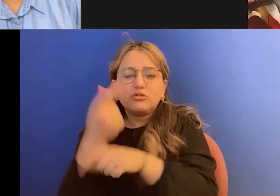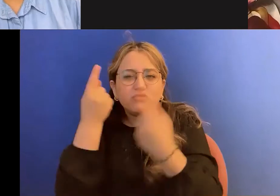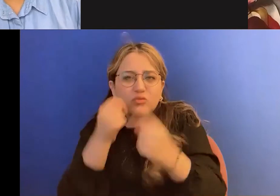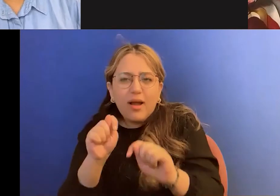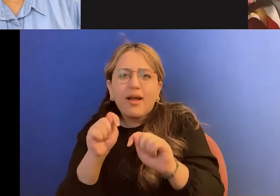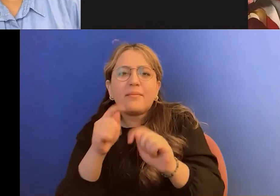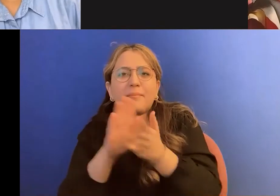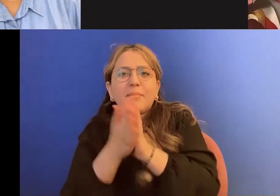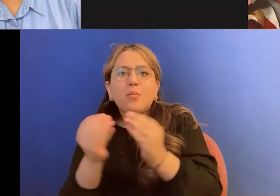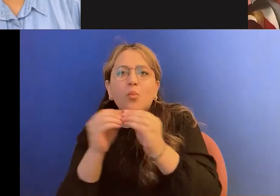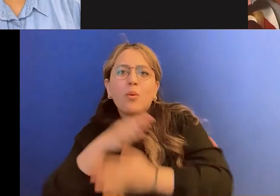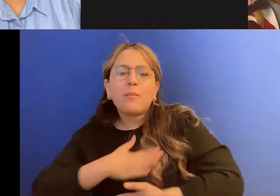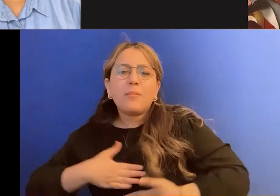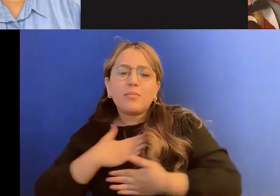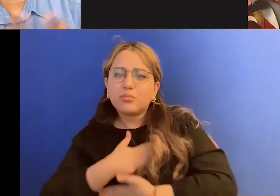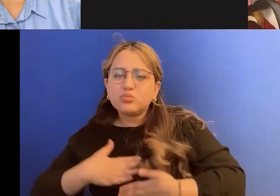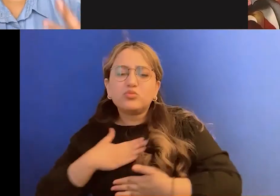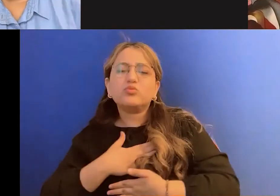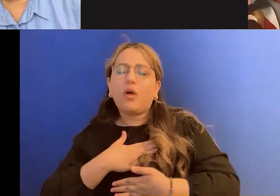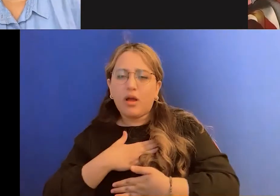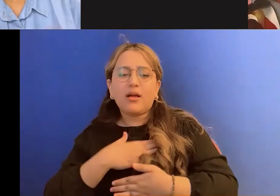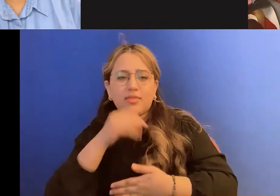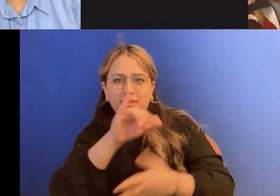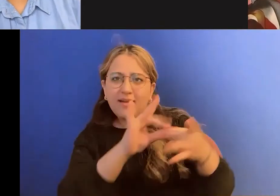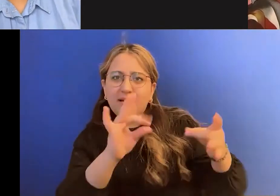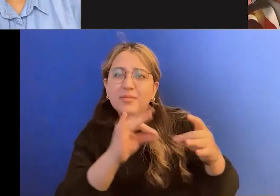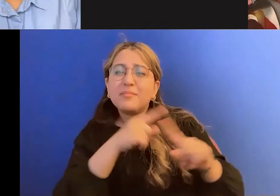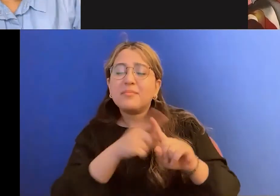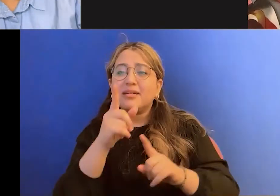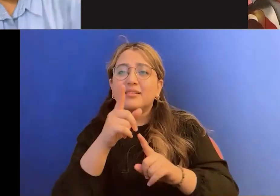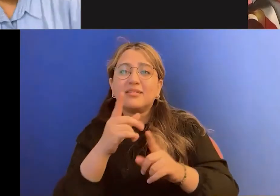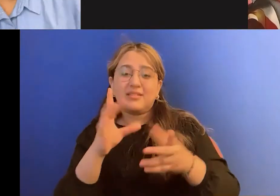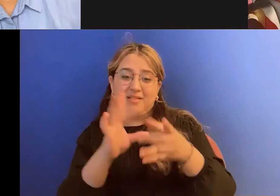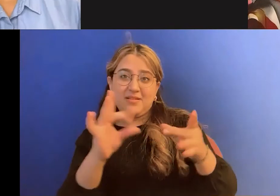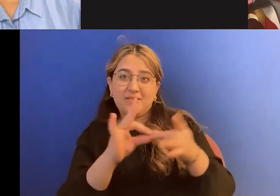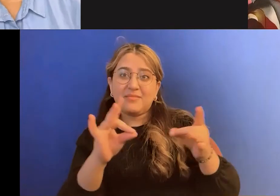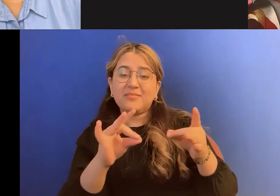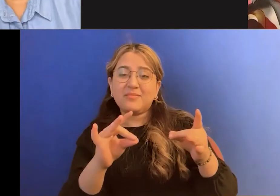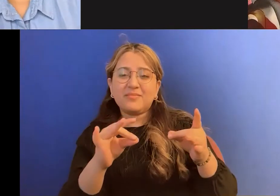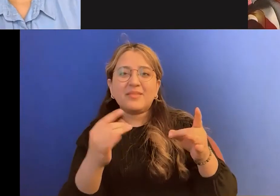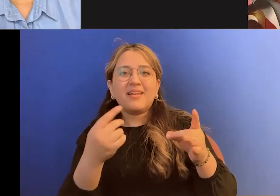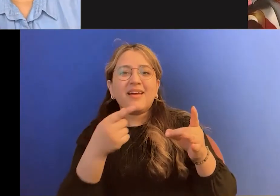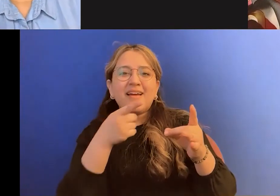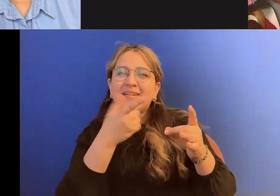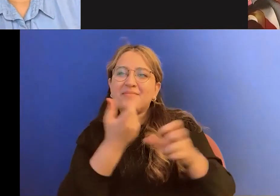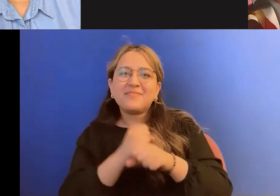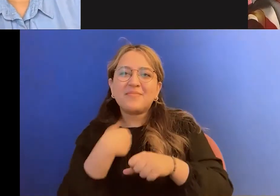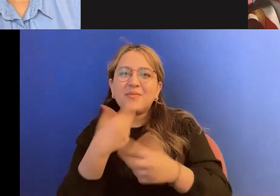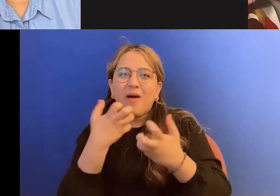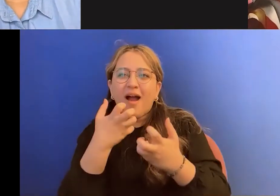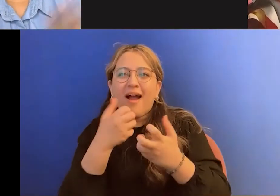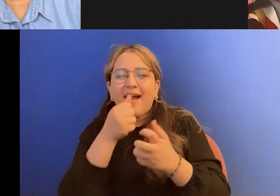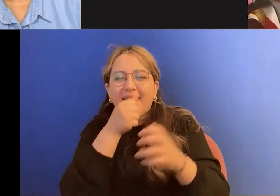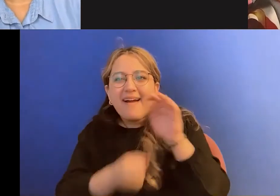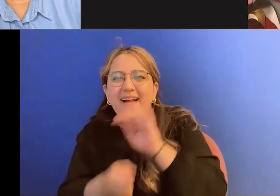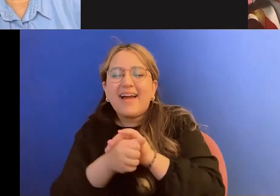but generally compliments, you know, make me want to hide, uh, like an ostrich in the ground, but, uh, I'm, I'm